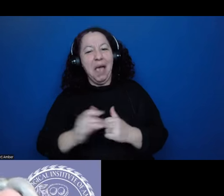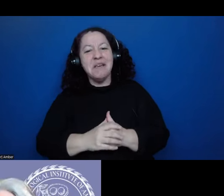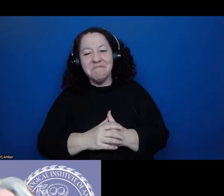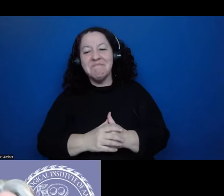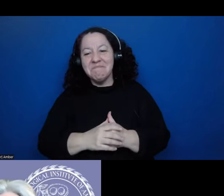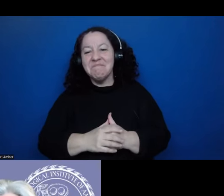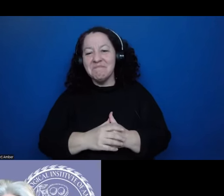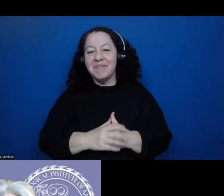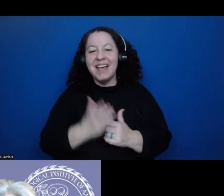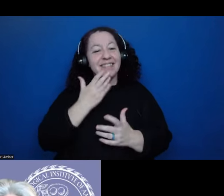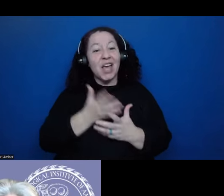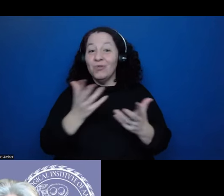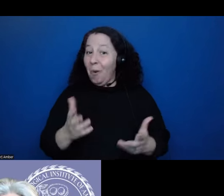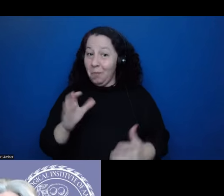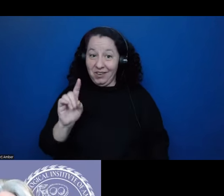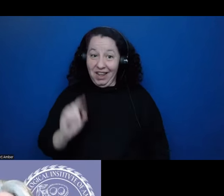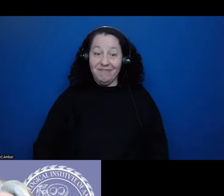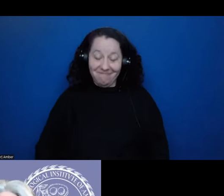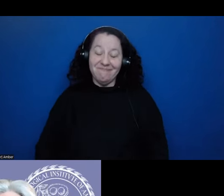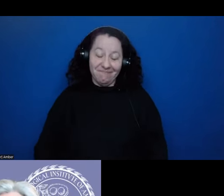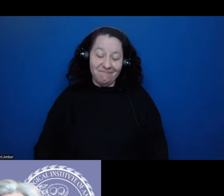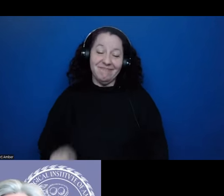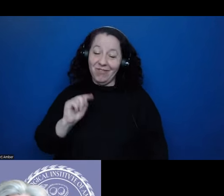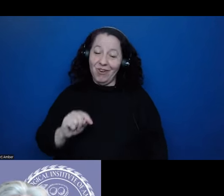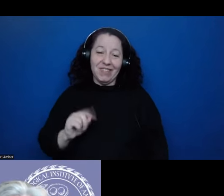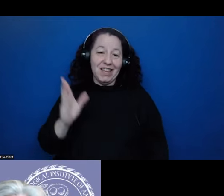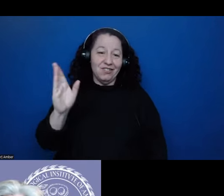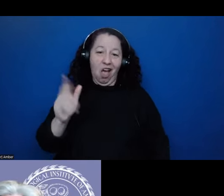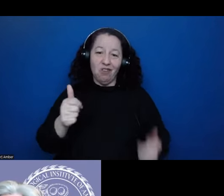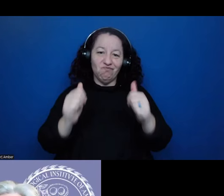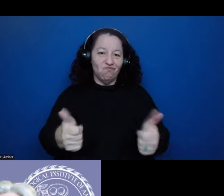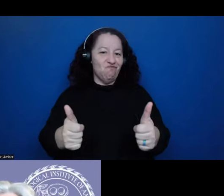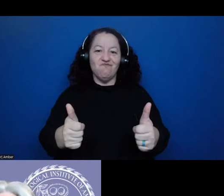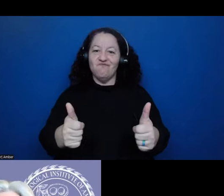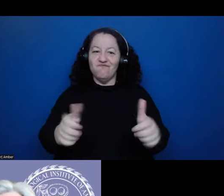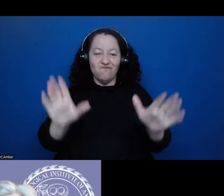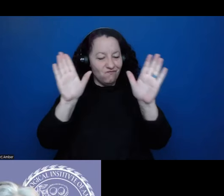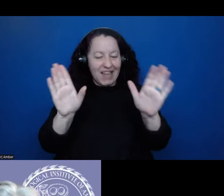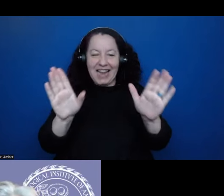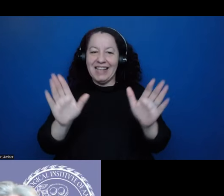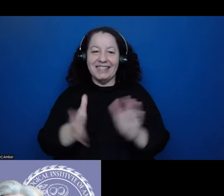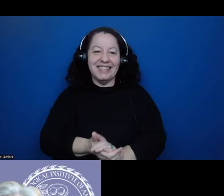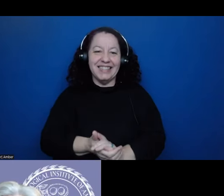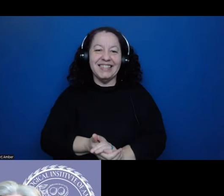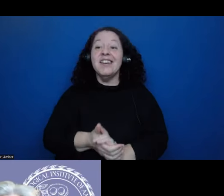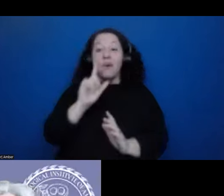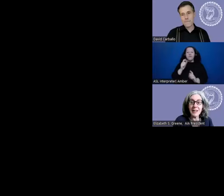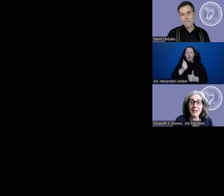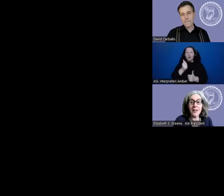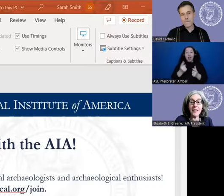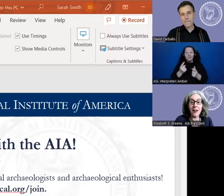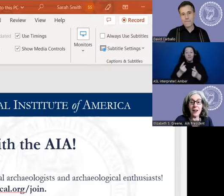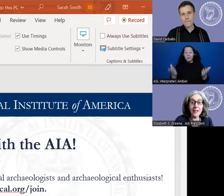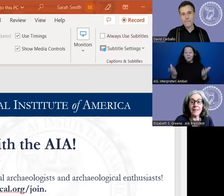Thank you so much for this talk. It was truly fantastic. Uh, for everyone who's